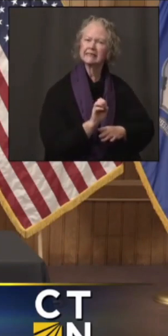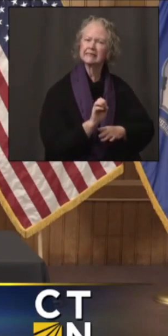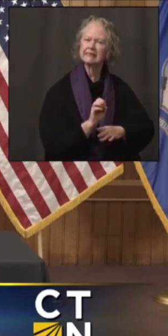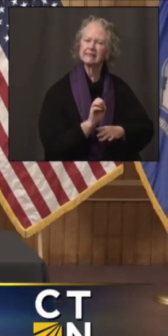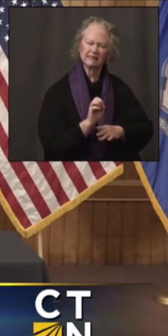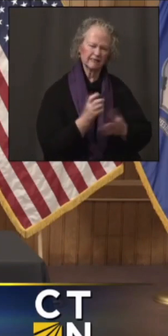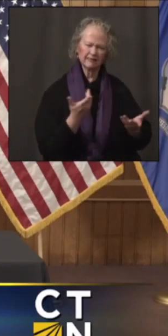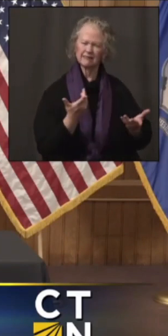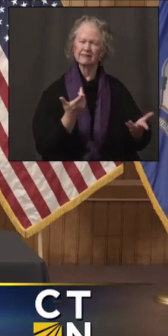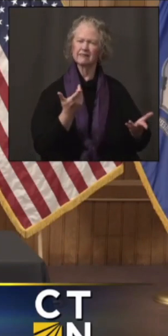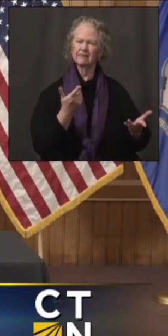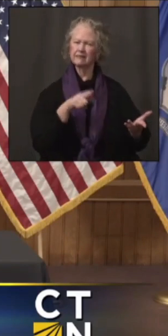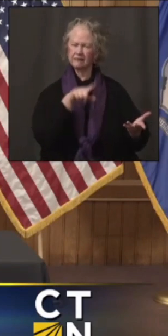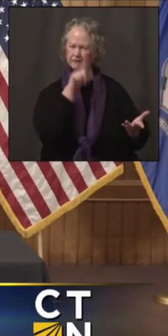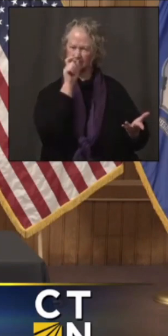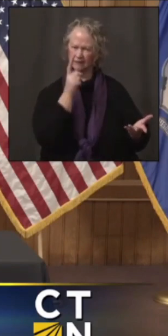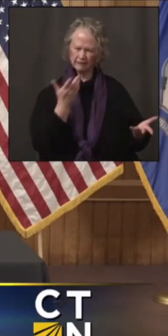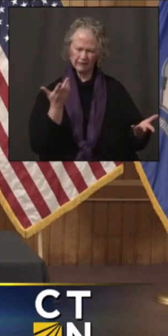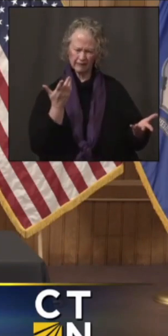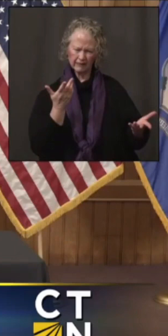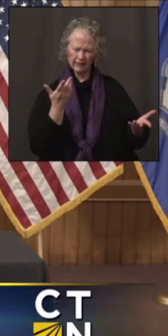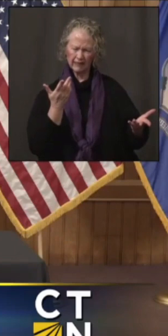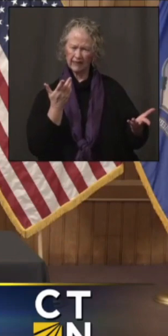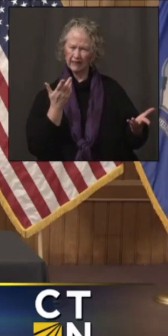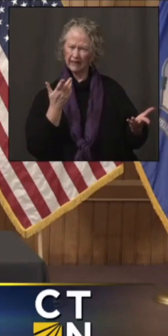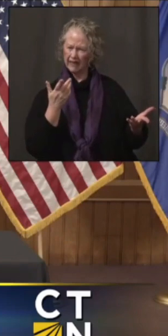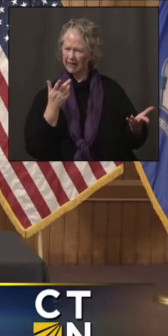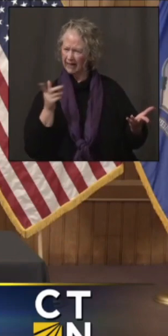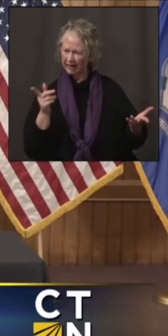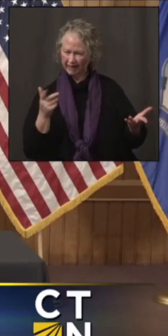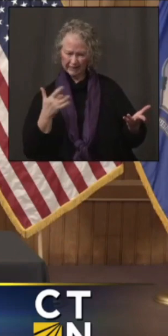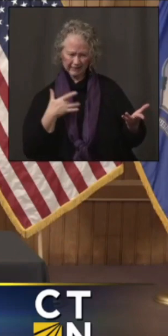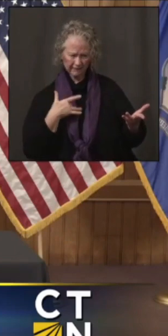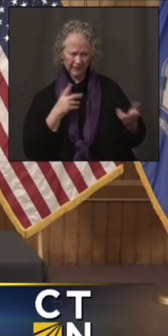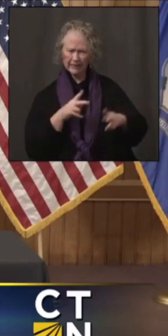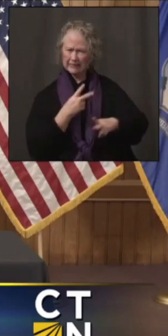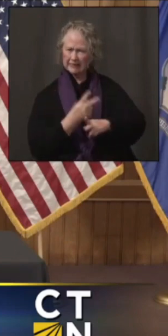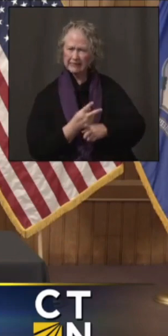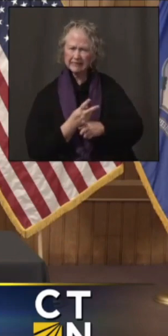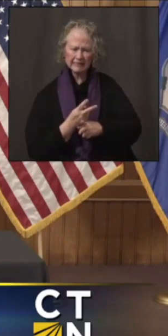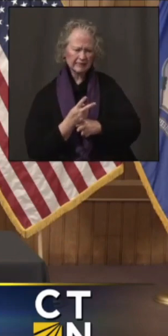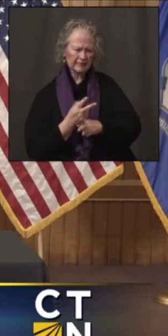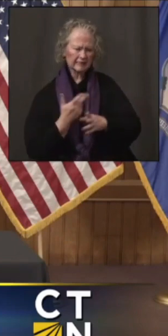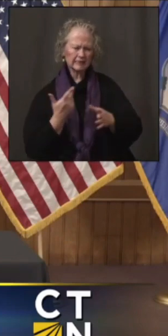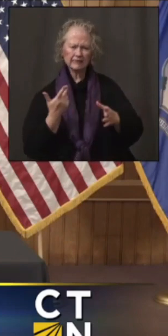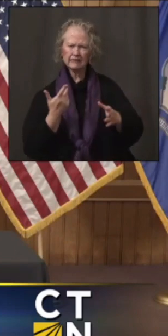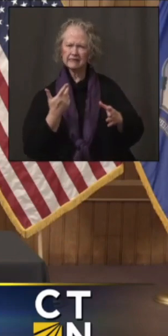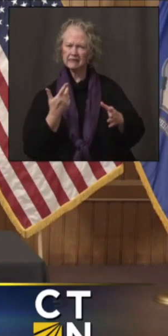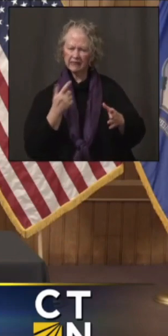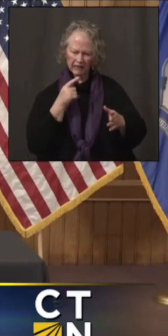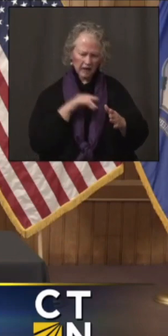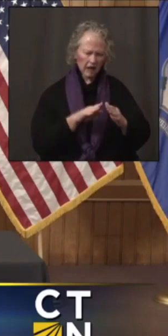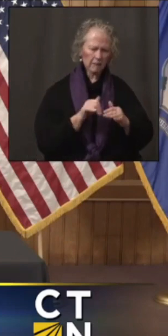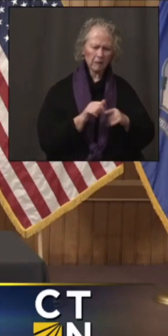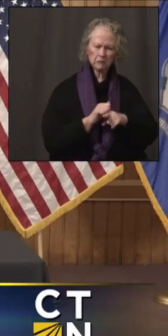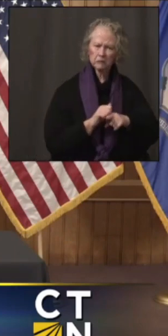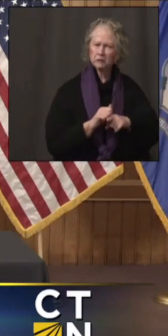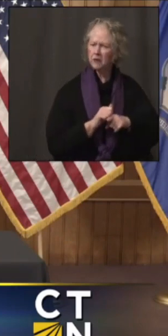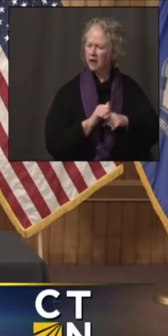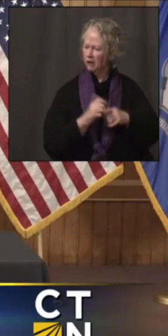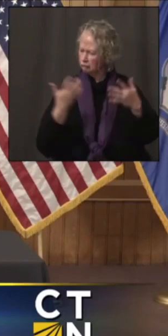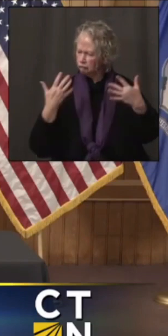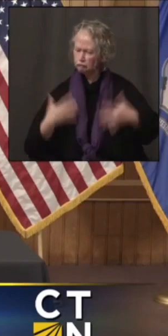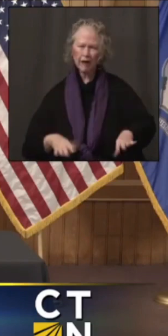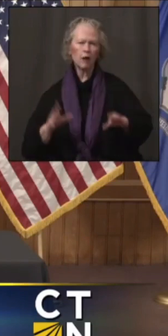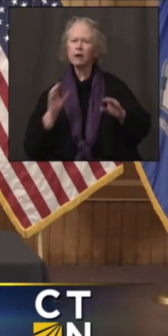They insist how, how they're, they would be doing it with kids showing up just 10 minutes before practice or game, already dressed, no